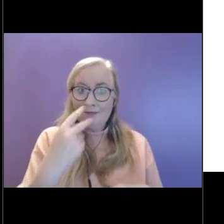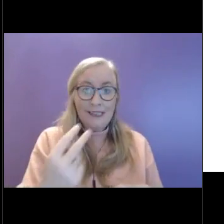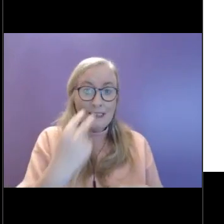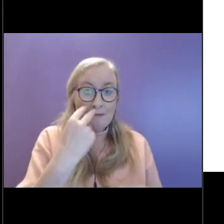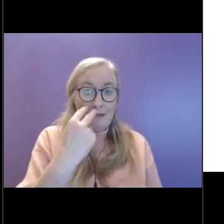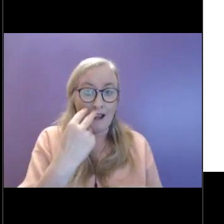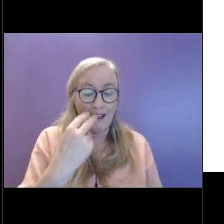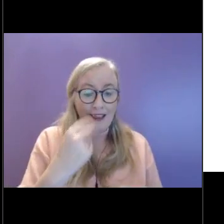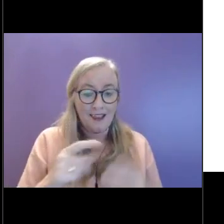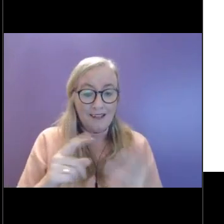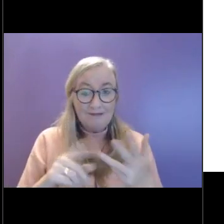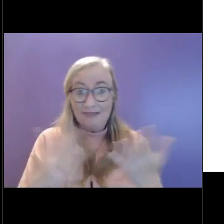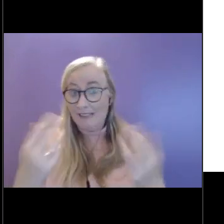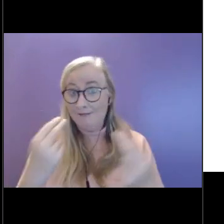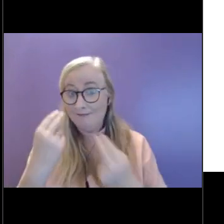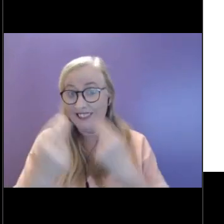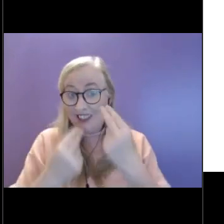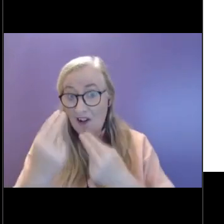Dinner.